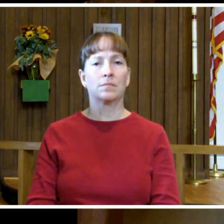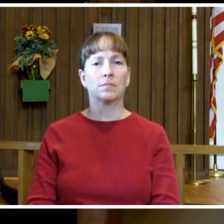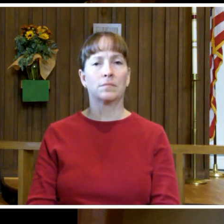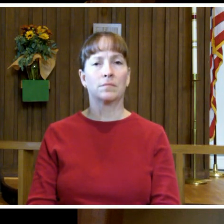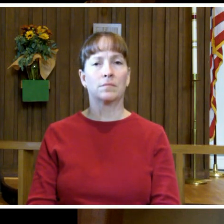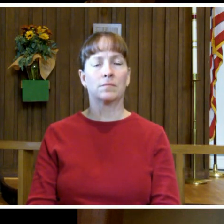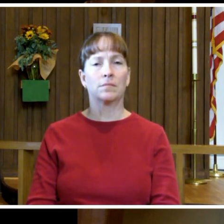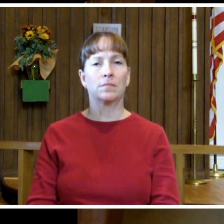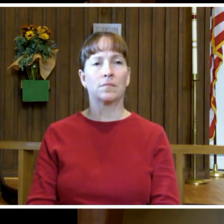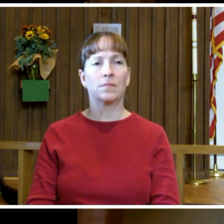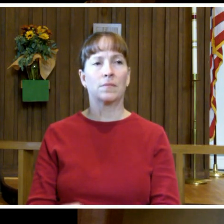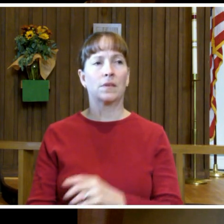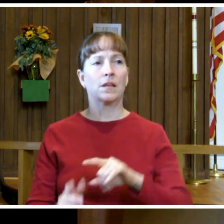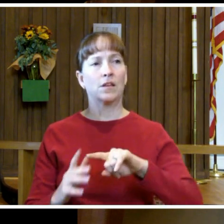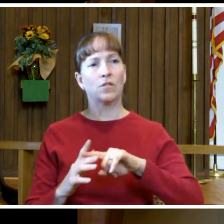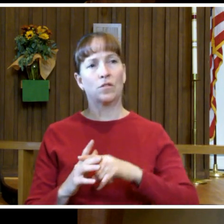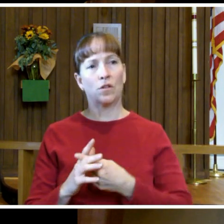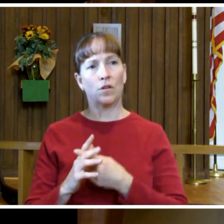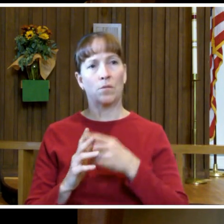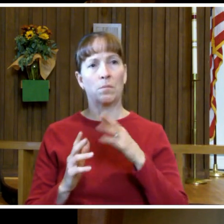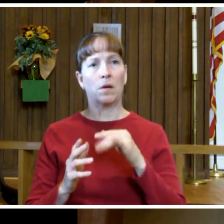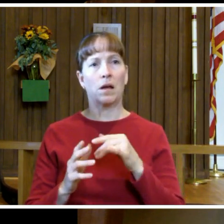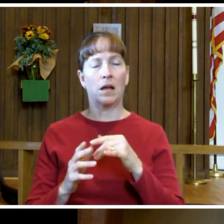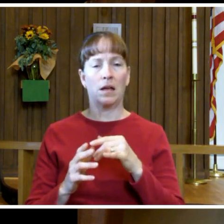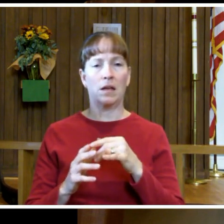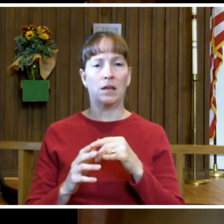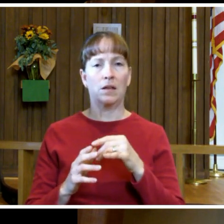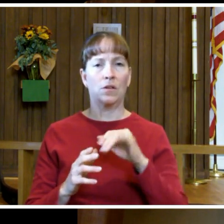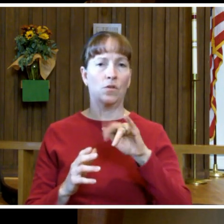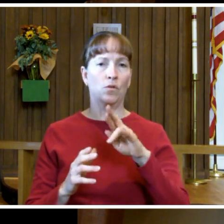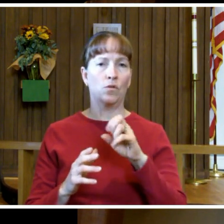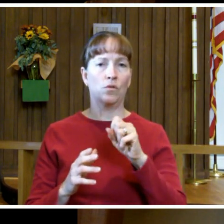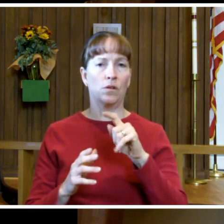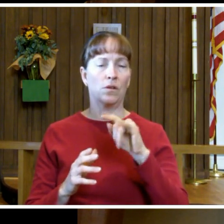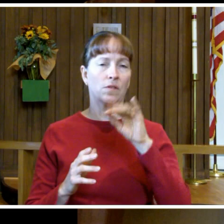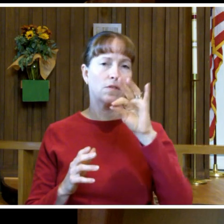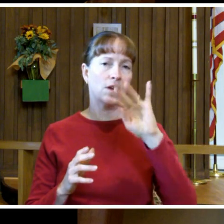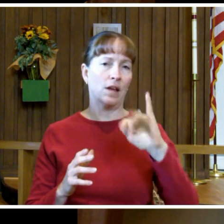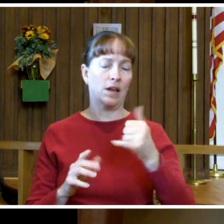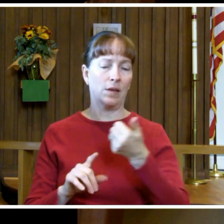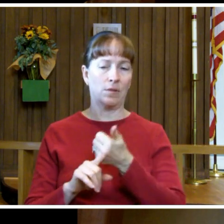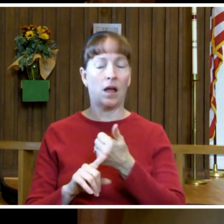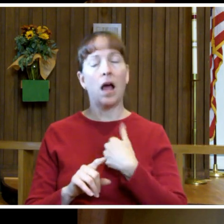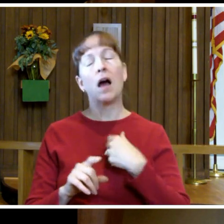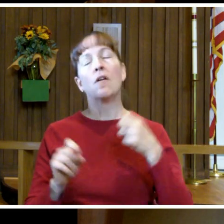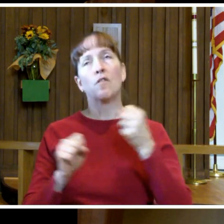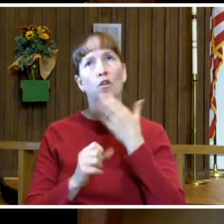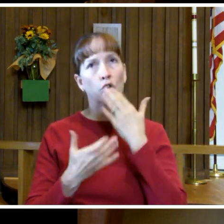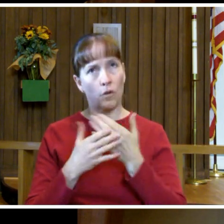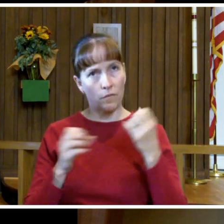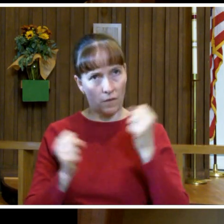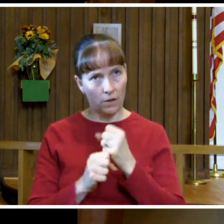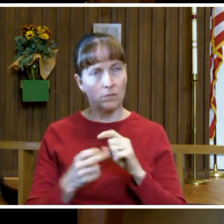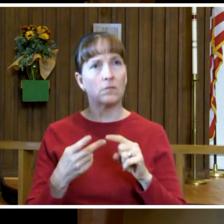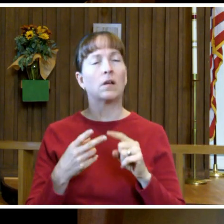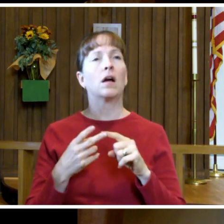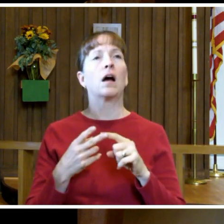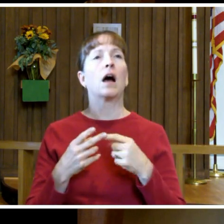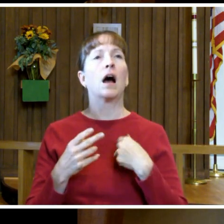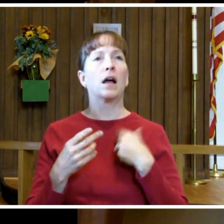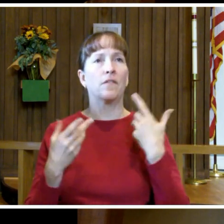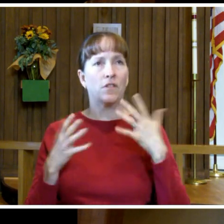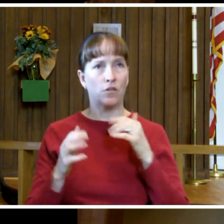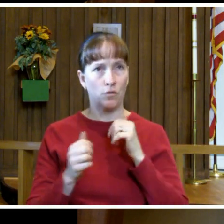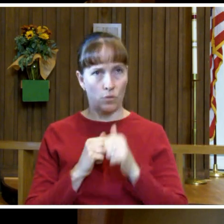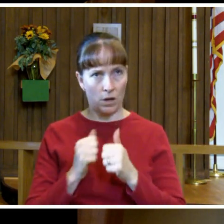He begins by justifying himself. I have fought the good fight. I have